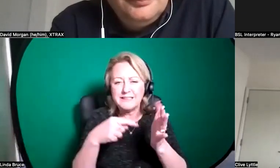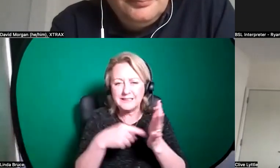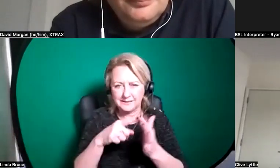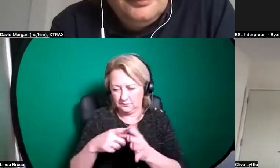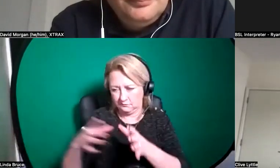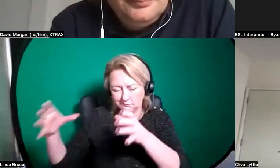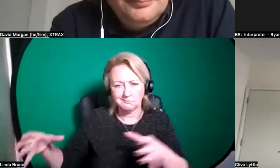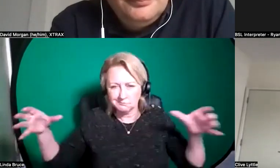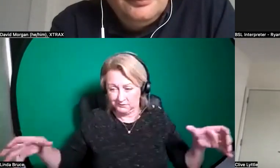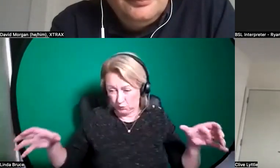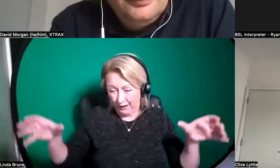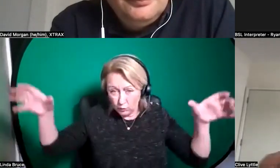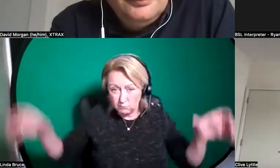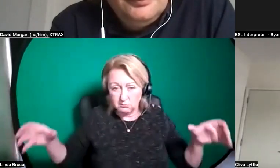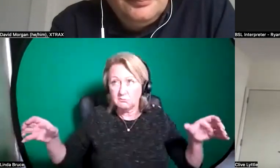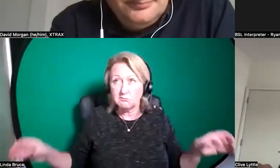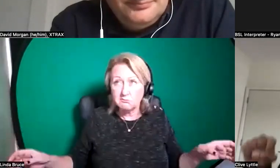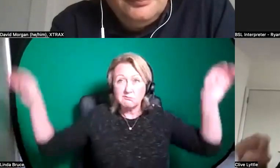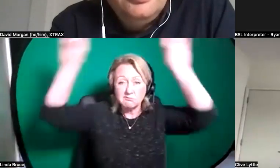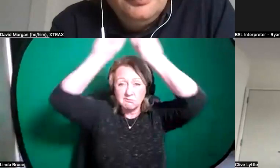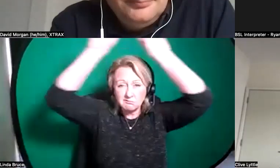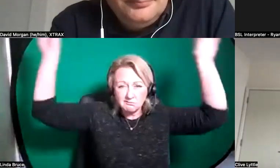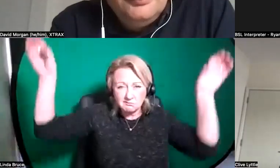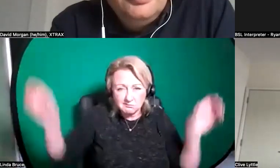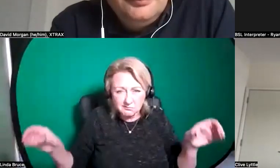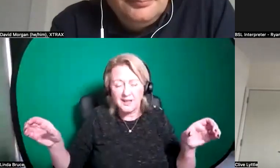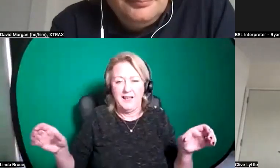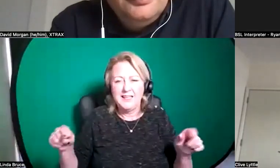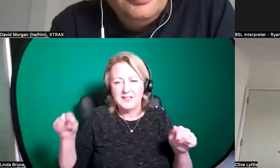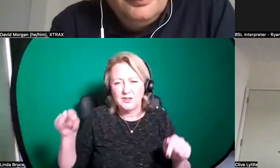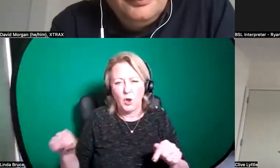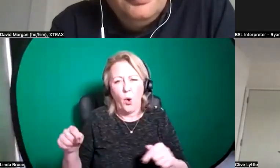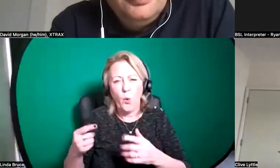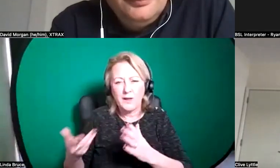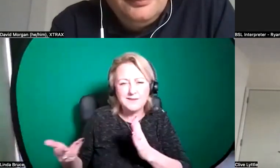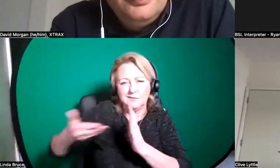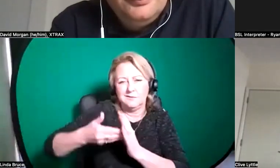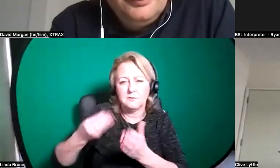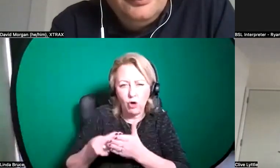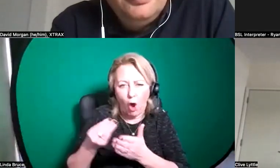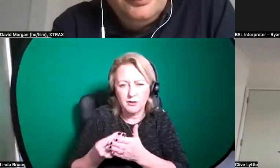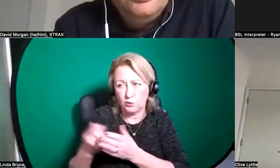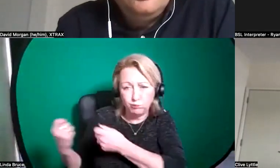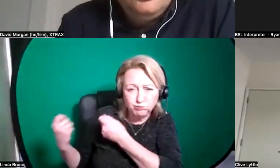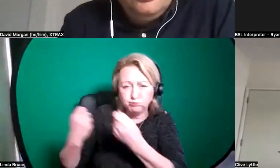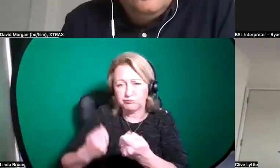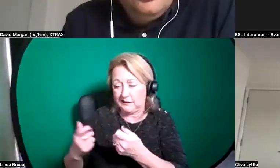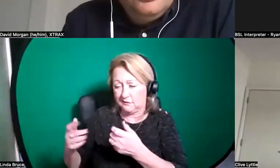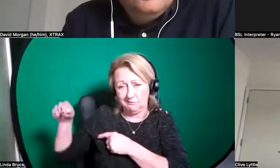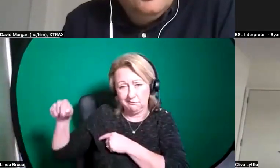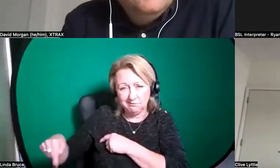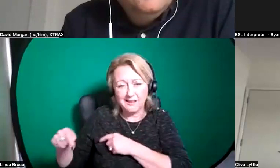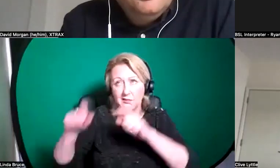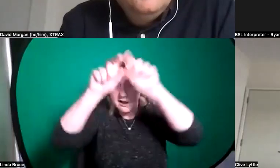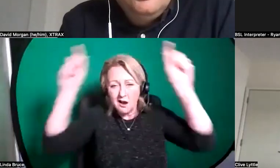a big thing for us and it's the on cost it's not just the performance it's the on cost of bringing such big risk um rigs and